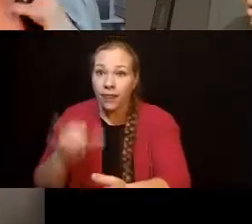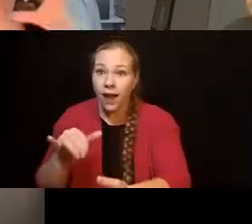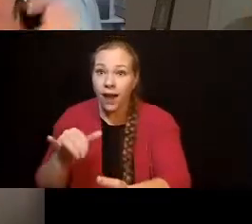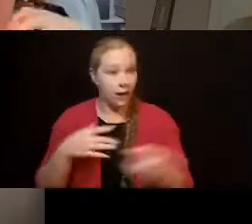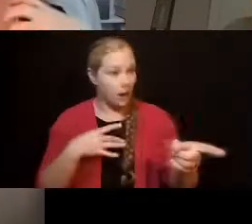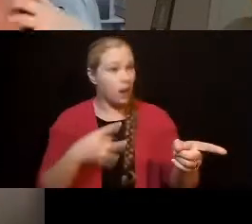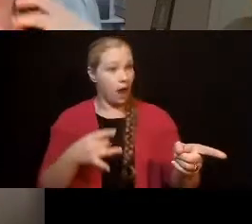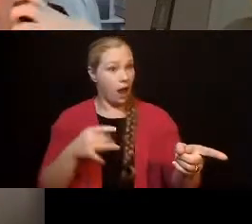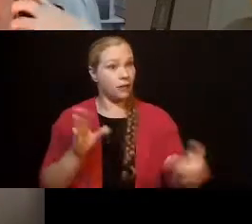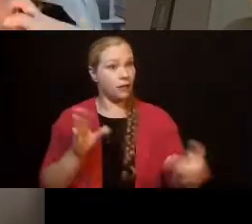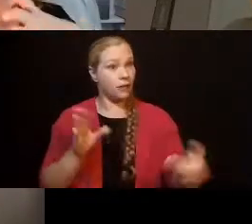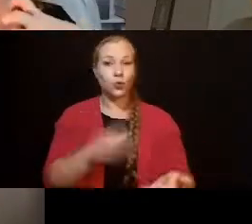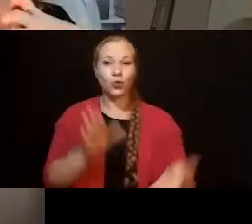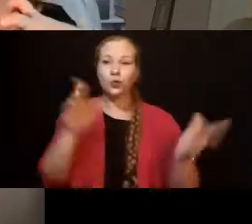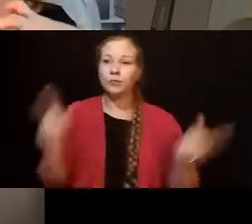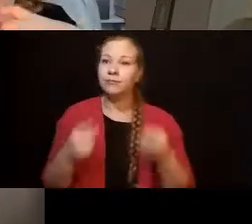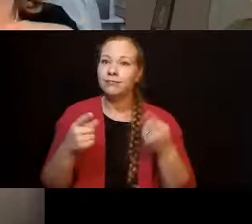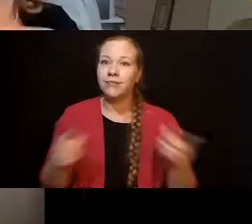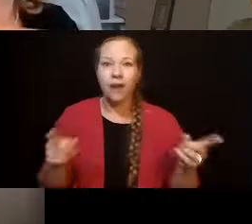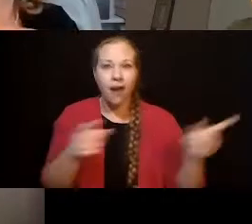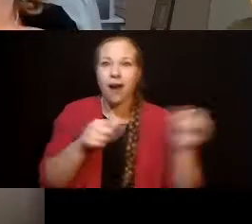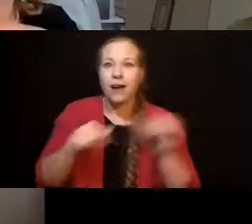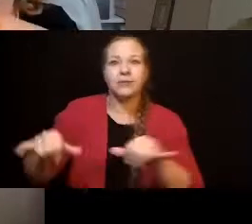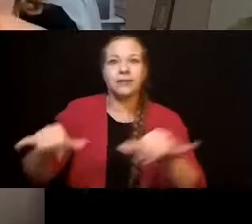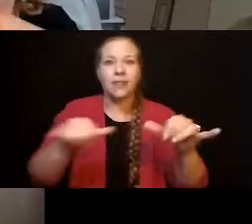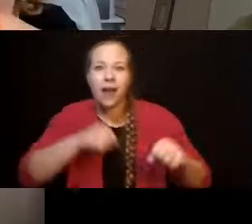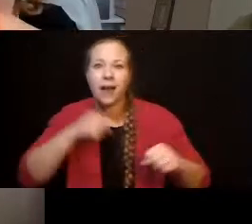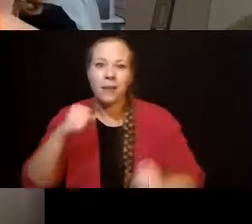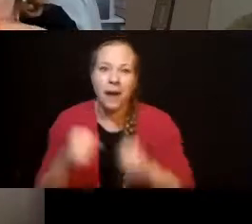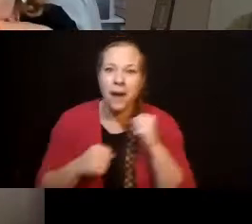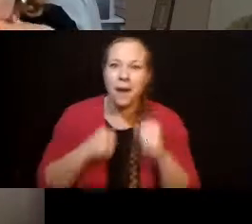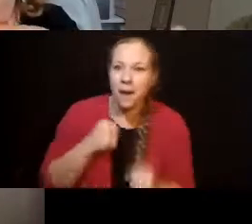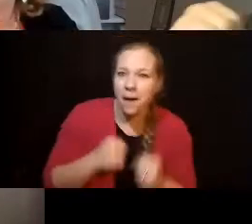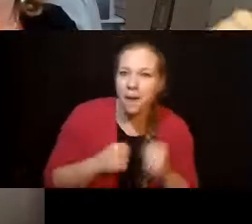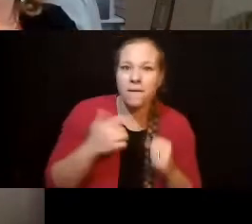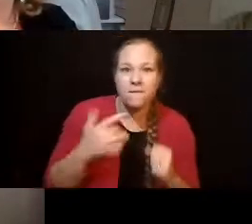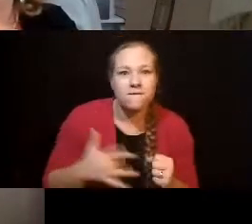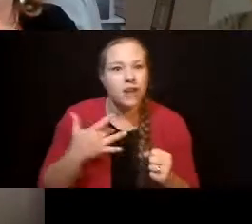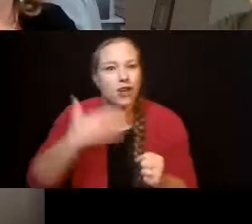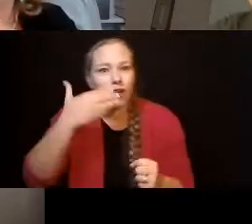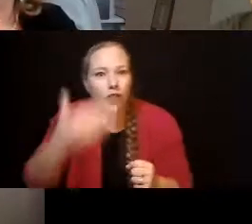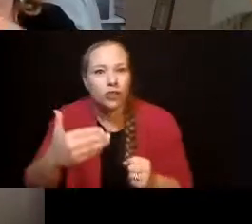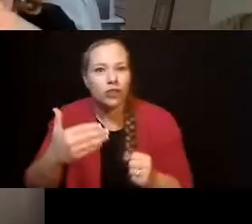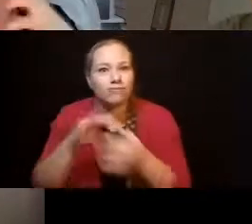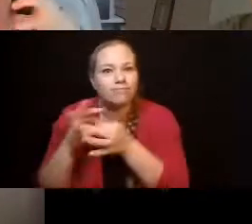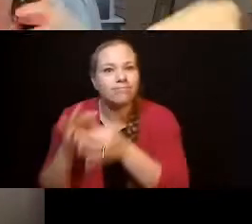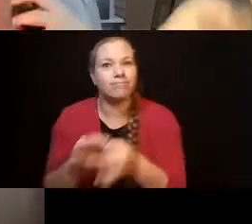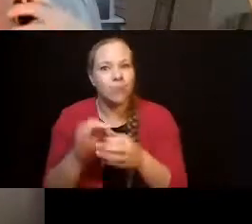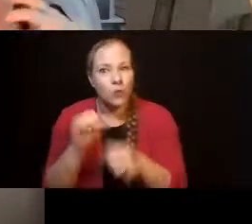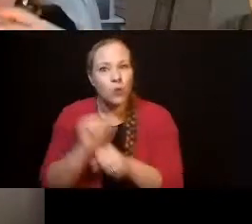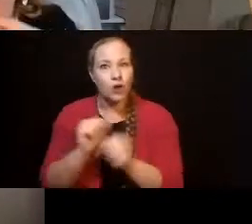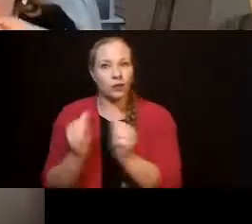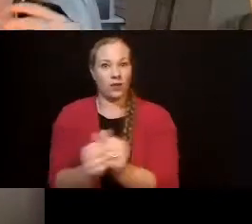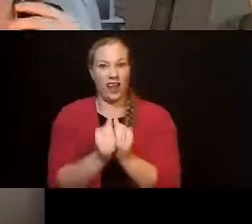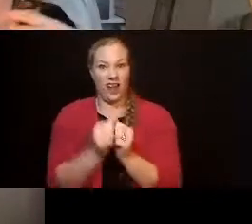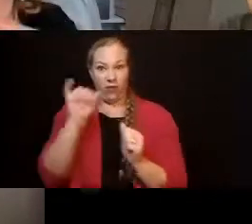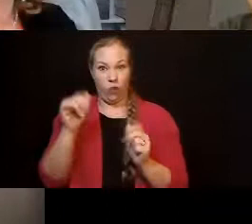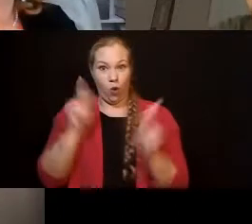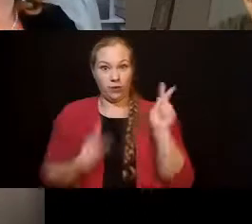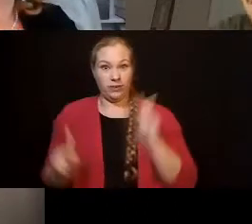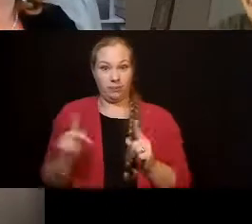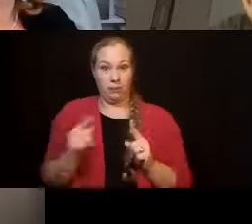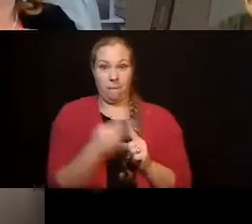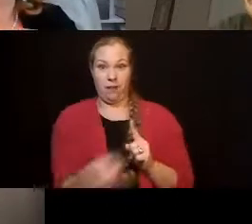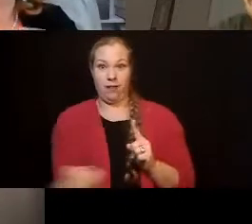So, all of those things came out of that person-centered plan. All those people who knew Jess were able to feed